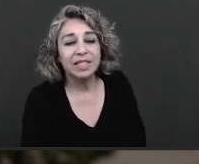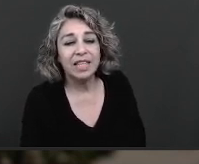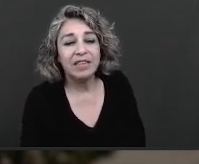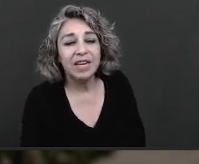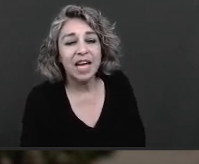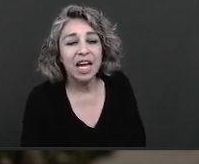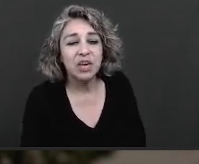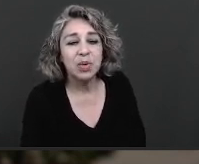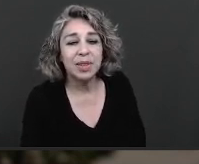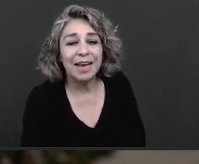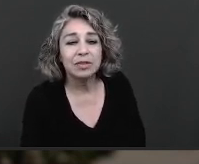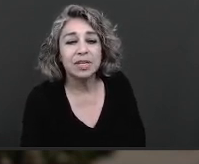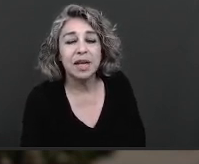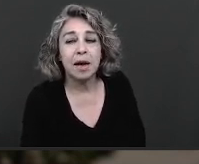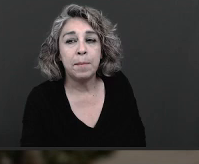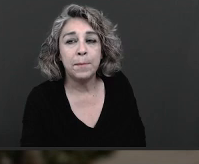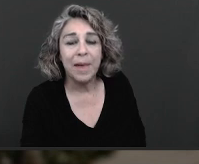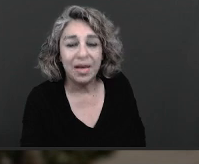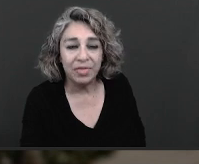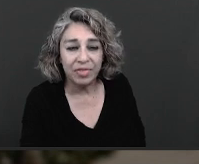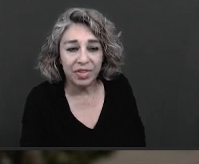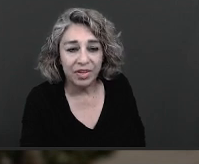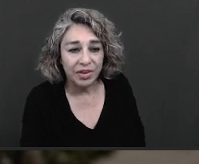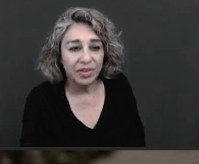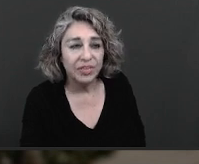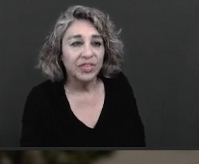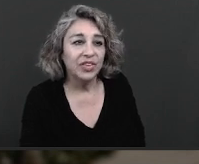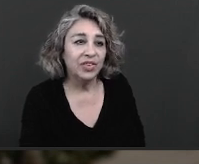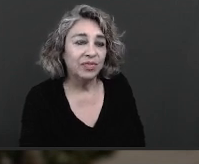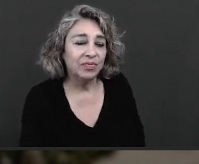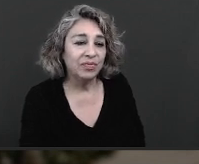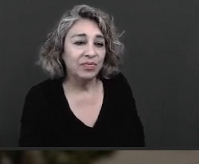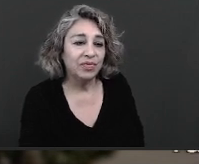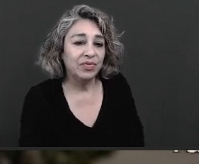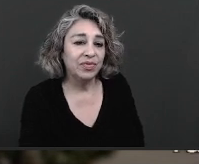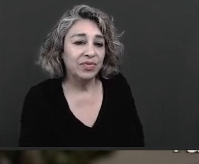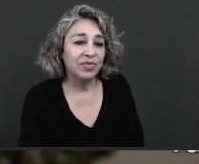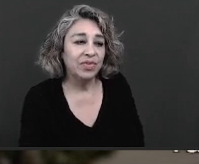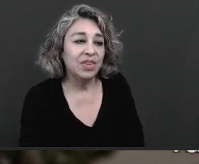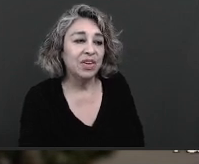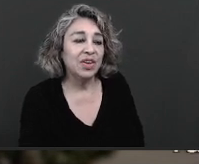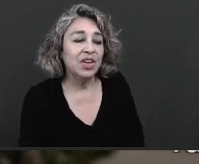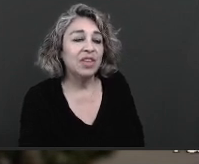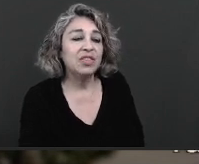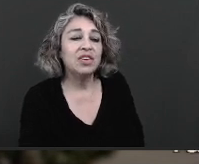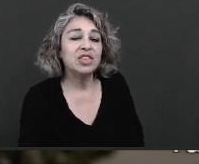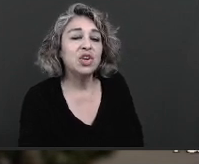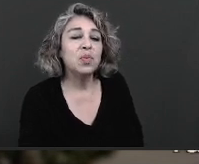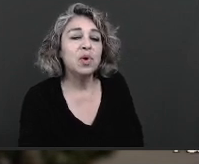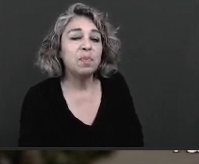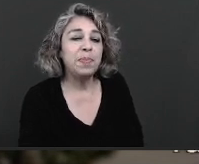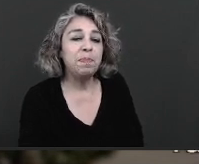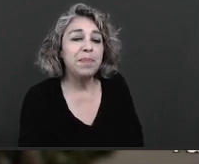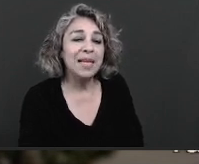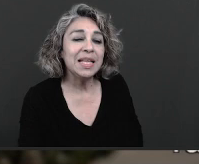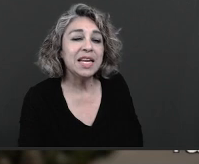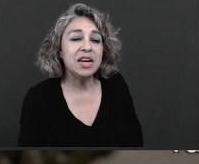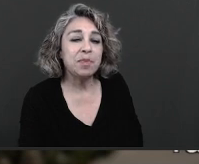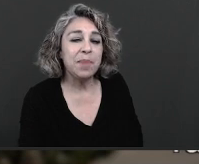of seven hundred thousand a month there's no more